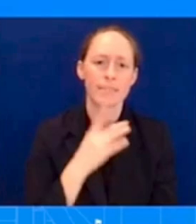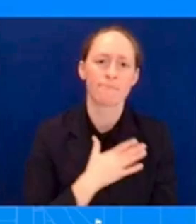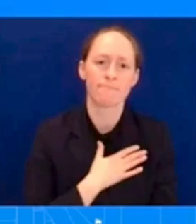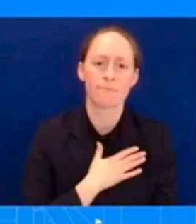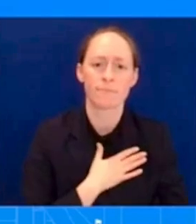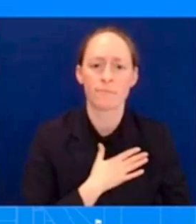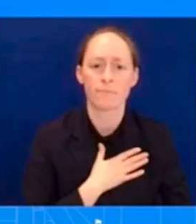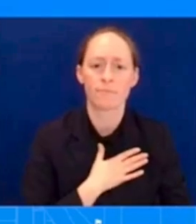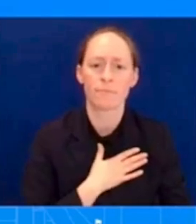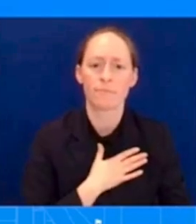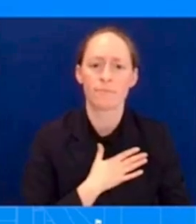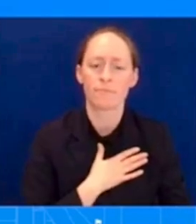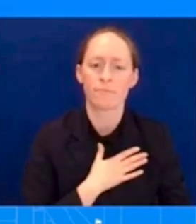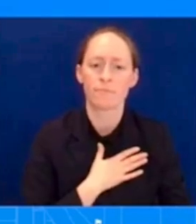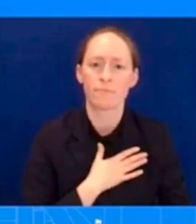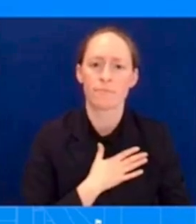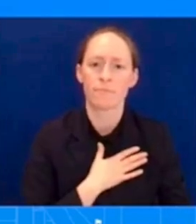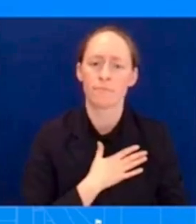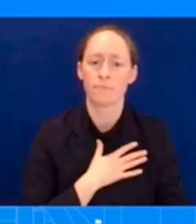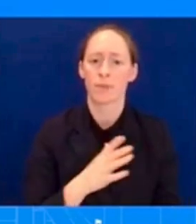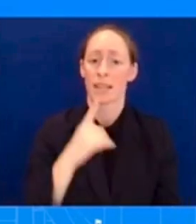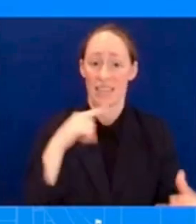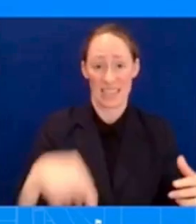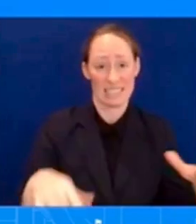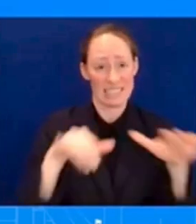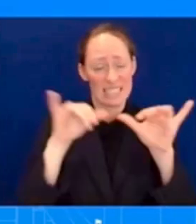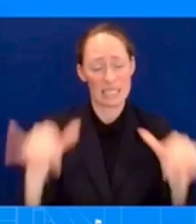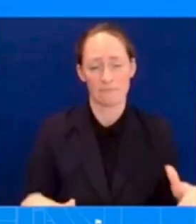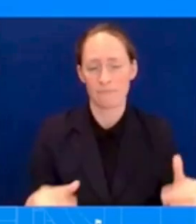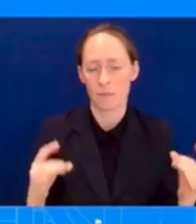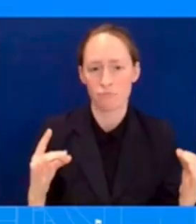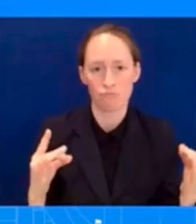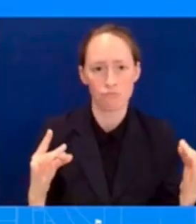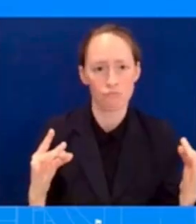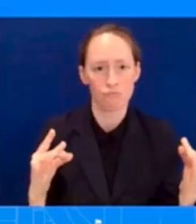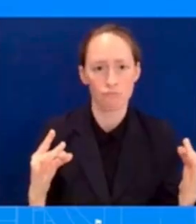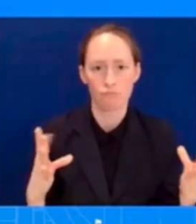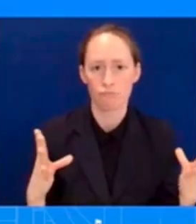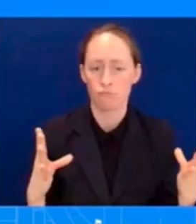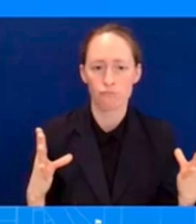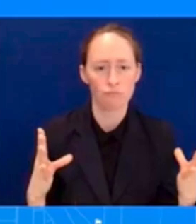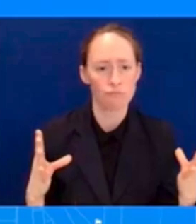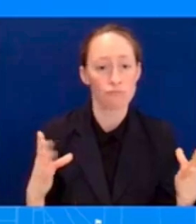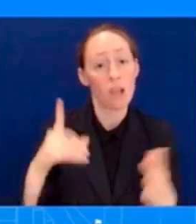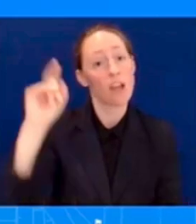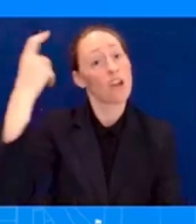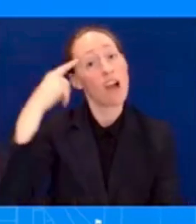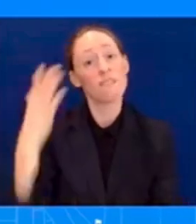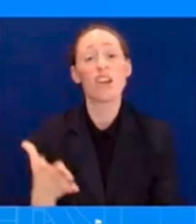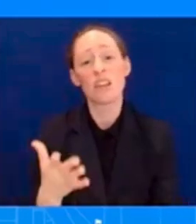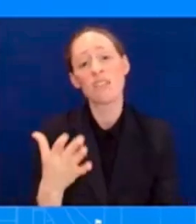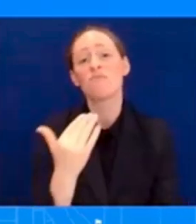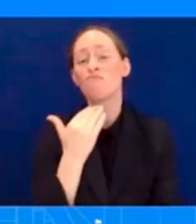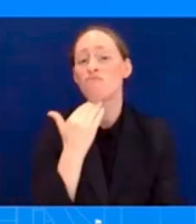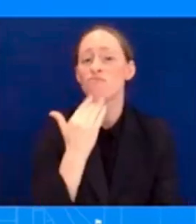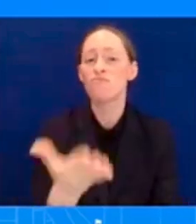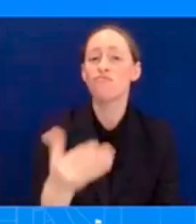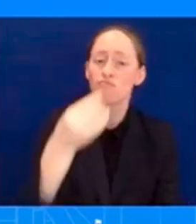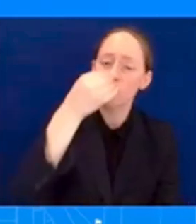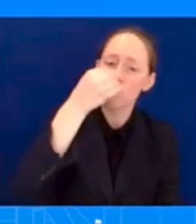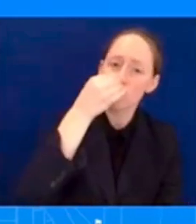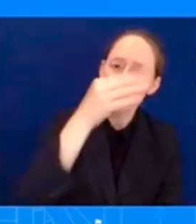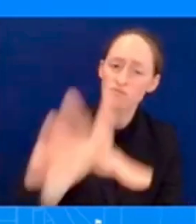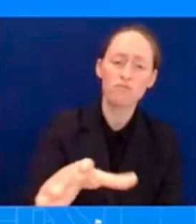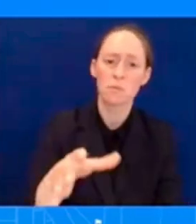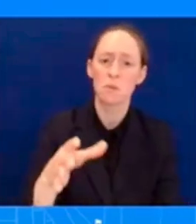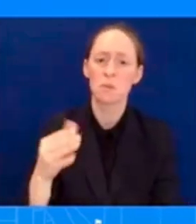continues to move forward in a dangerous and taking unlawful actions. And it is undermining what we're trying to do, what the President is trying